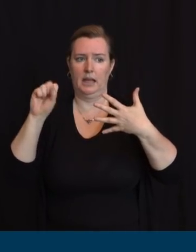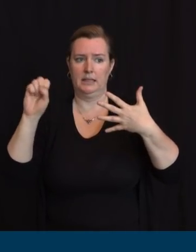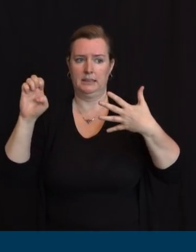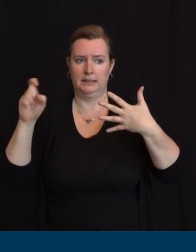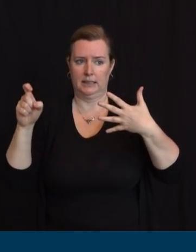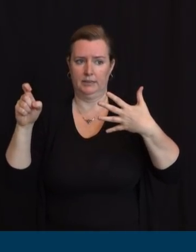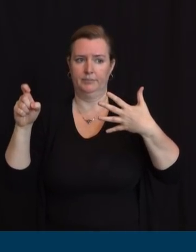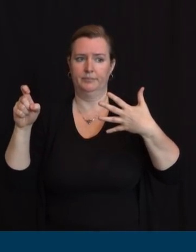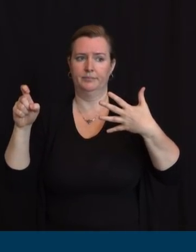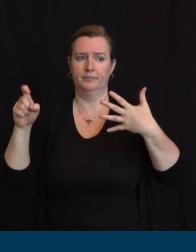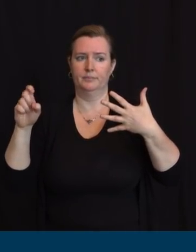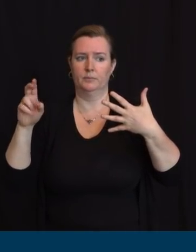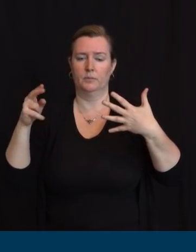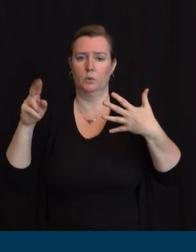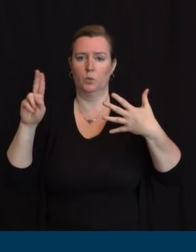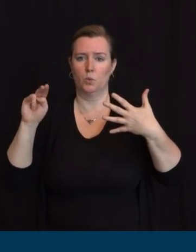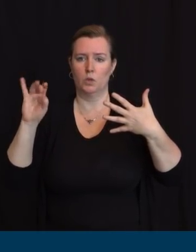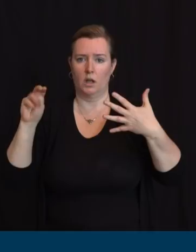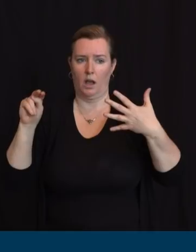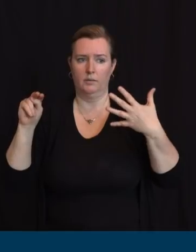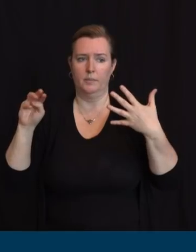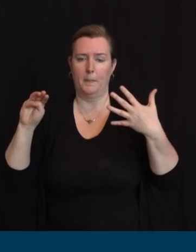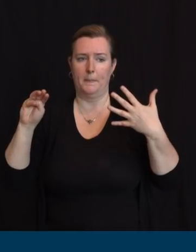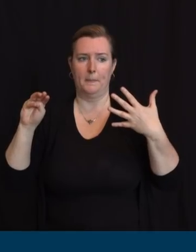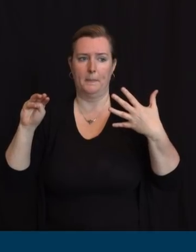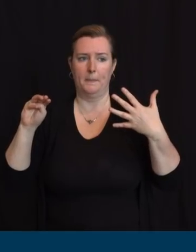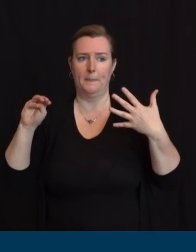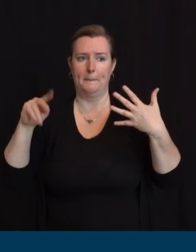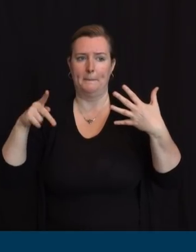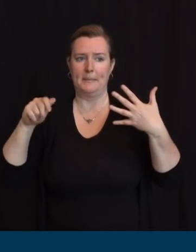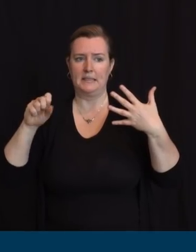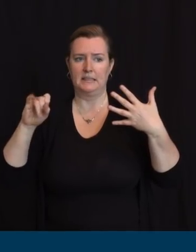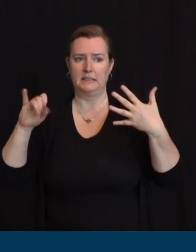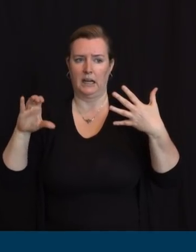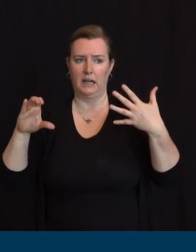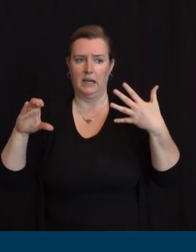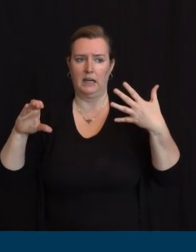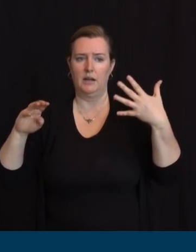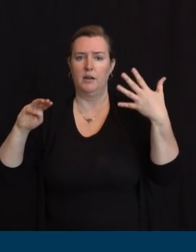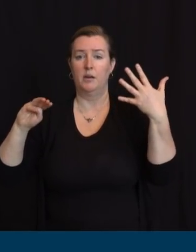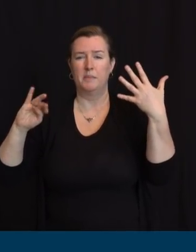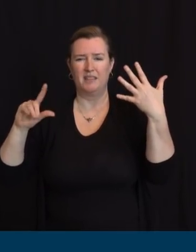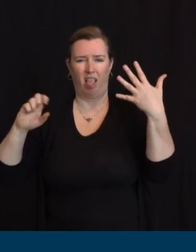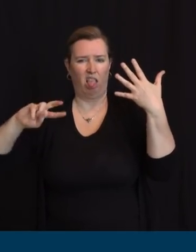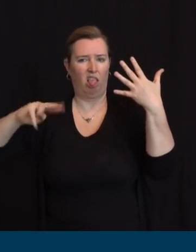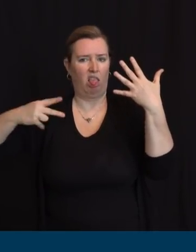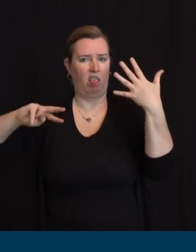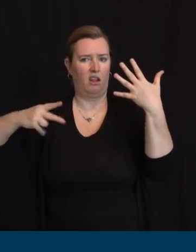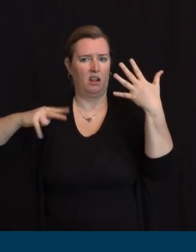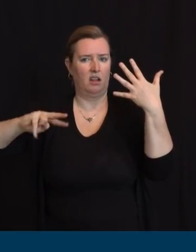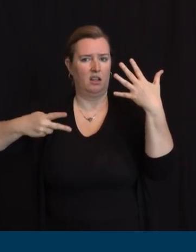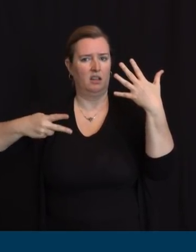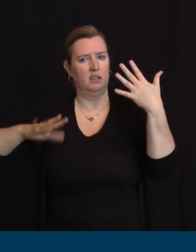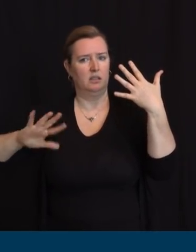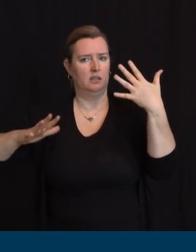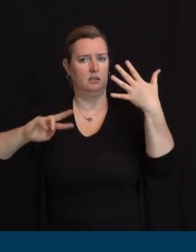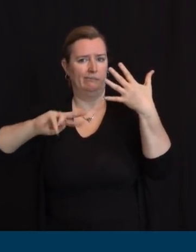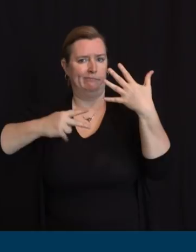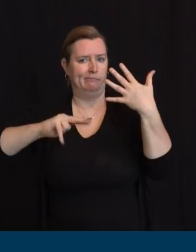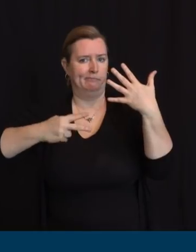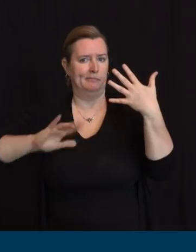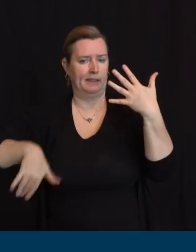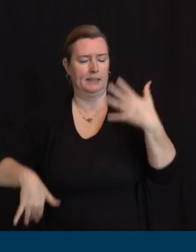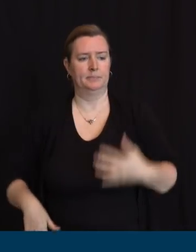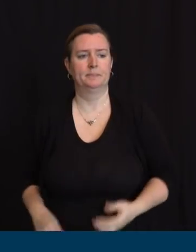are the top six. Secondly, underlying conditions look to be, have been about the same as we've been seeing